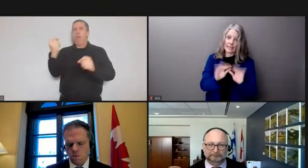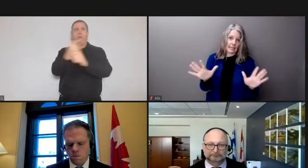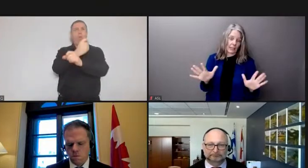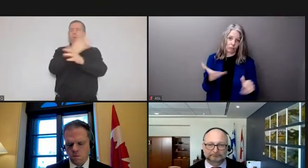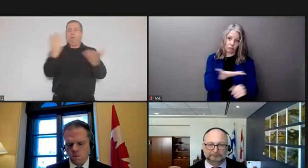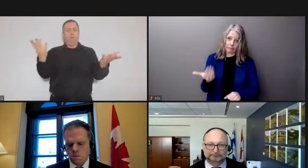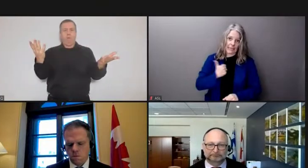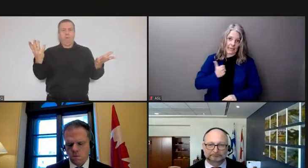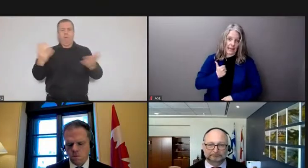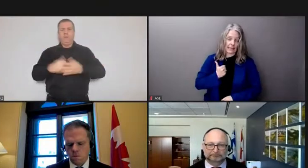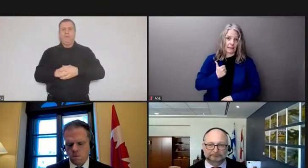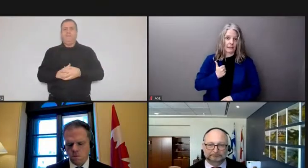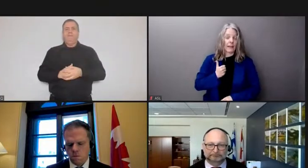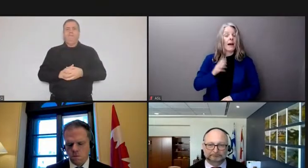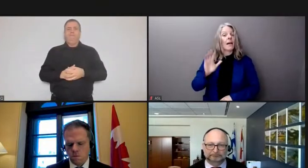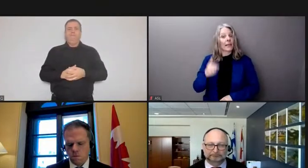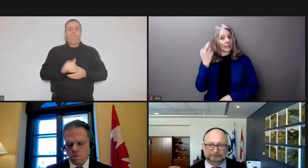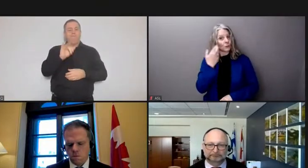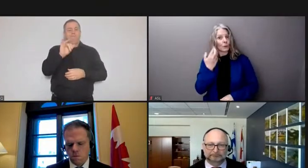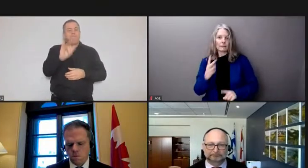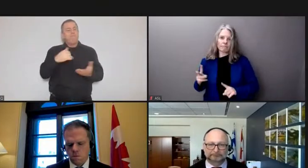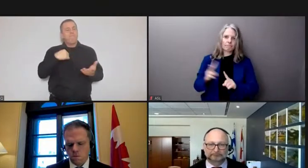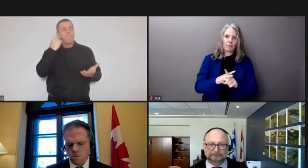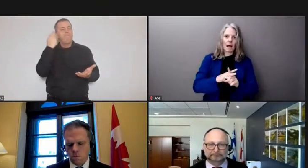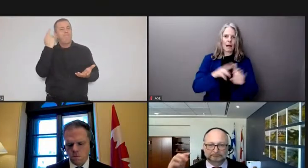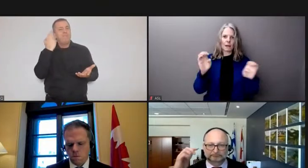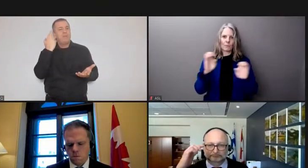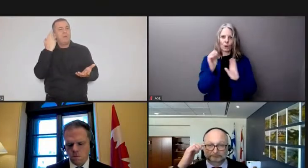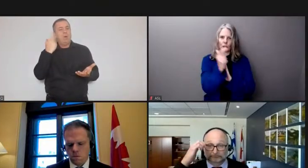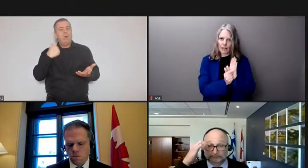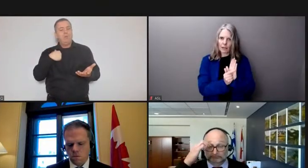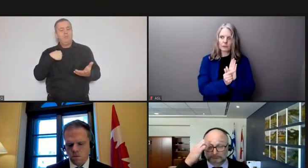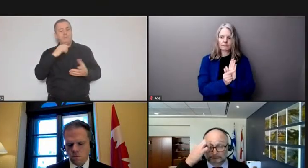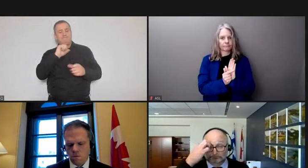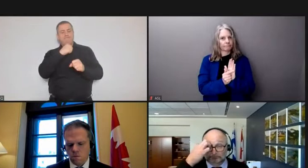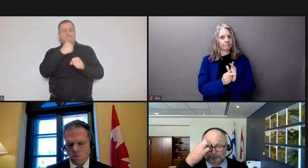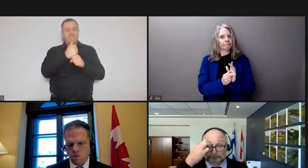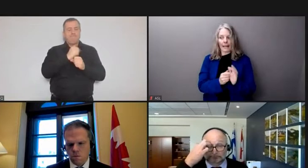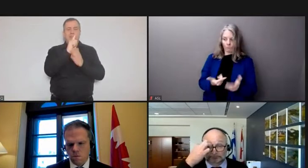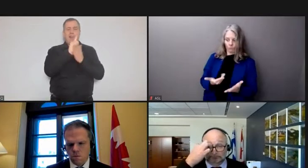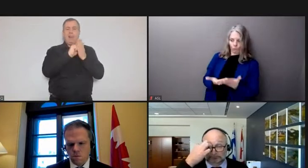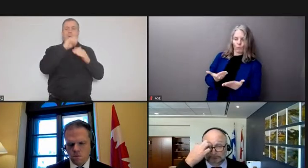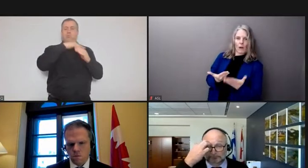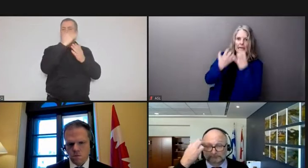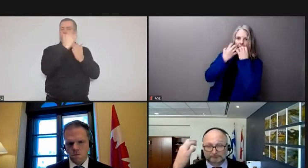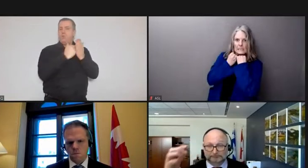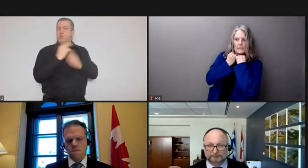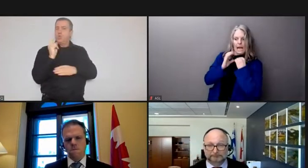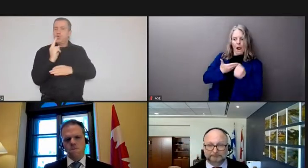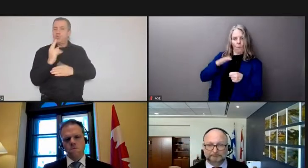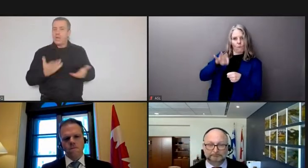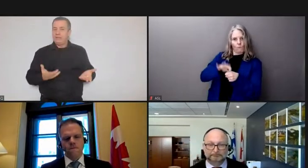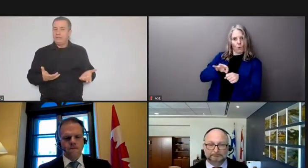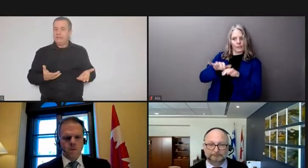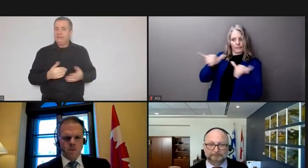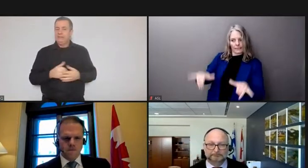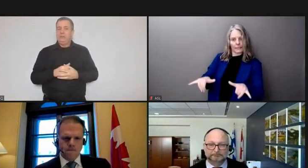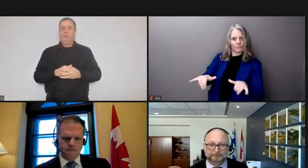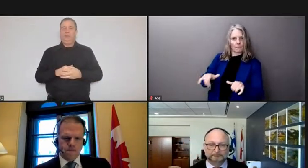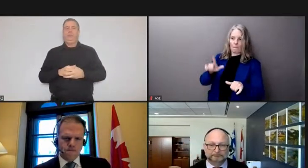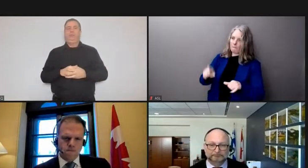our invocation of the emergencies act and anyone who